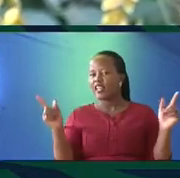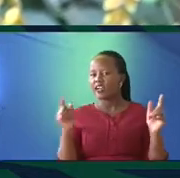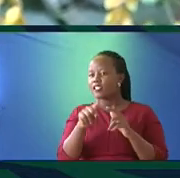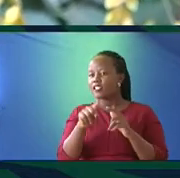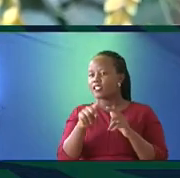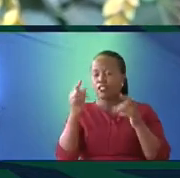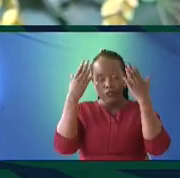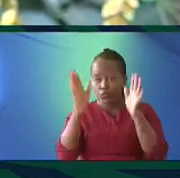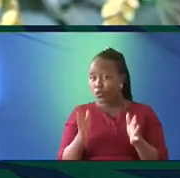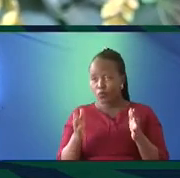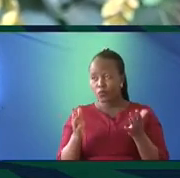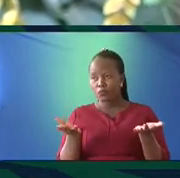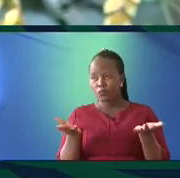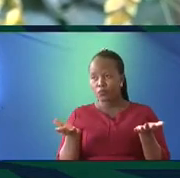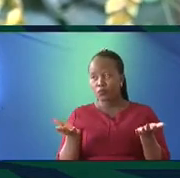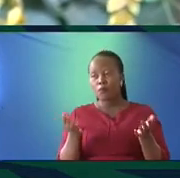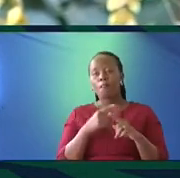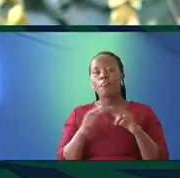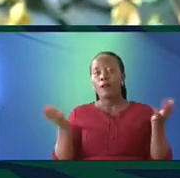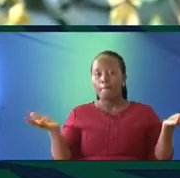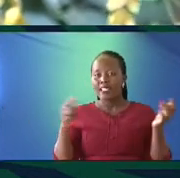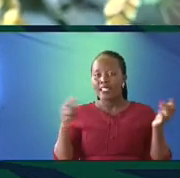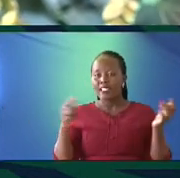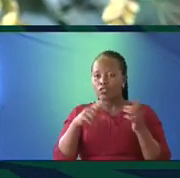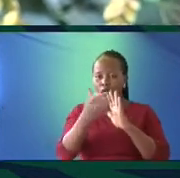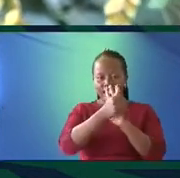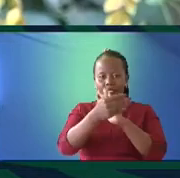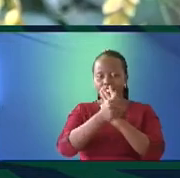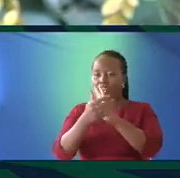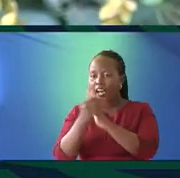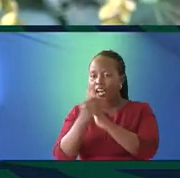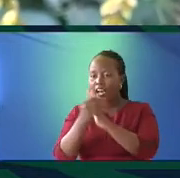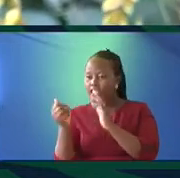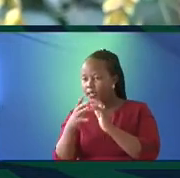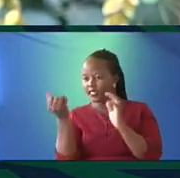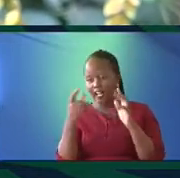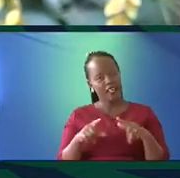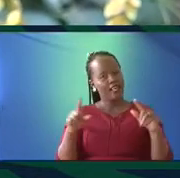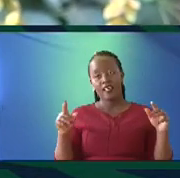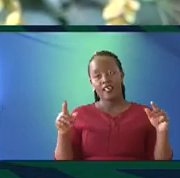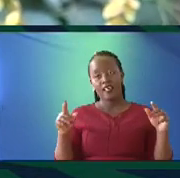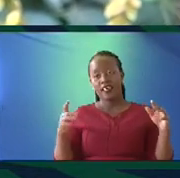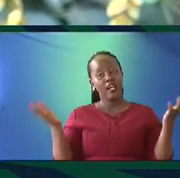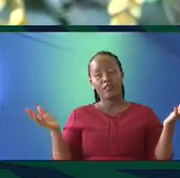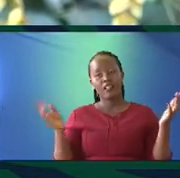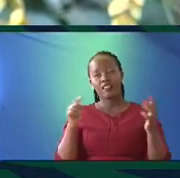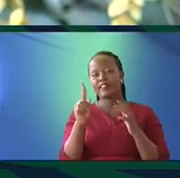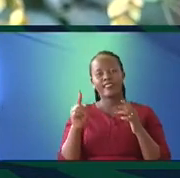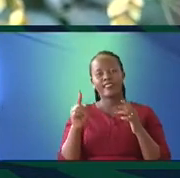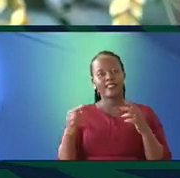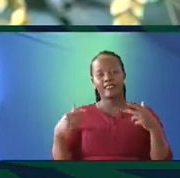do not know your mother tongue, but you are an expert in all those other languages, that is